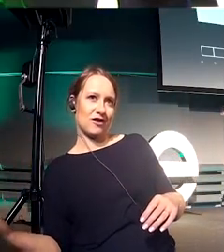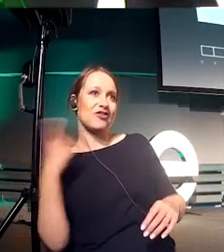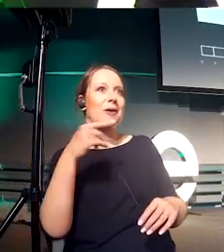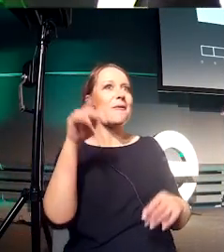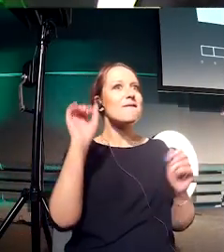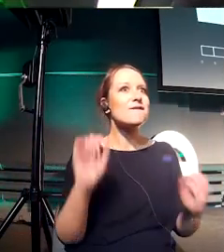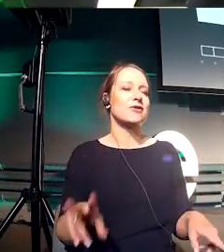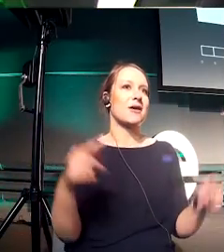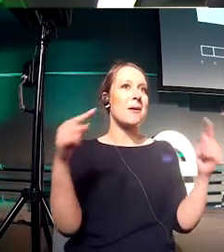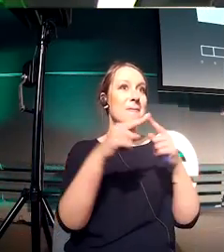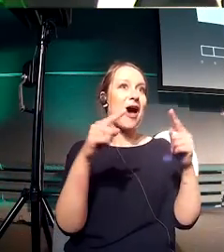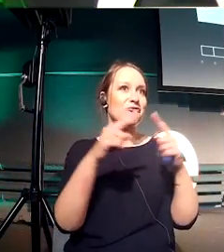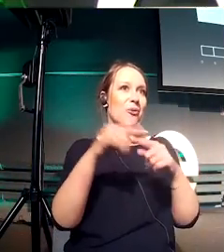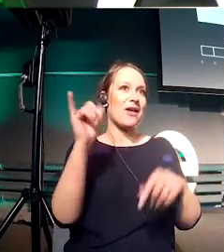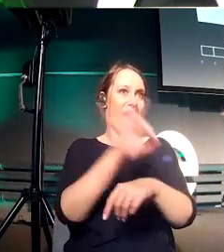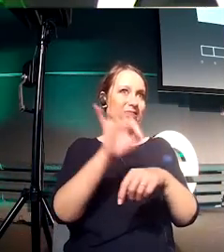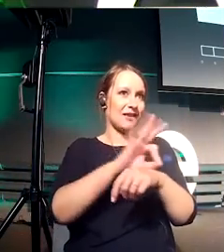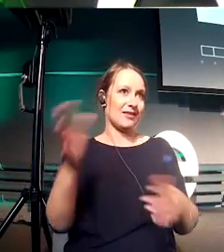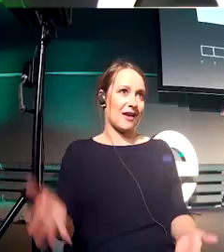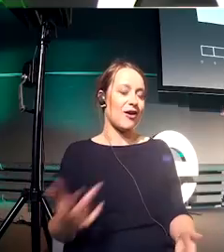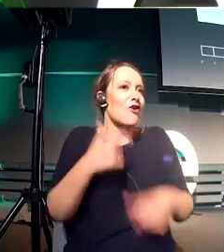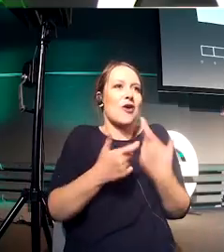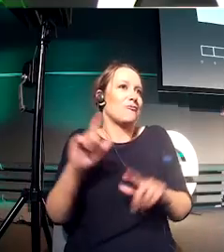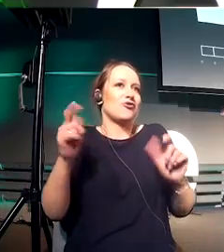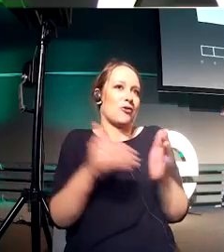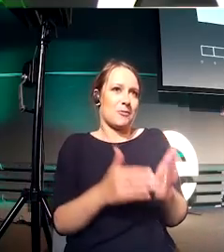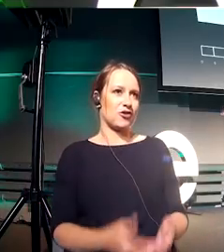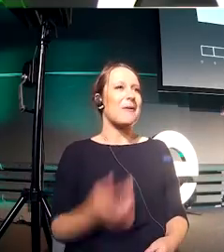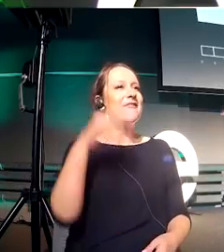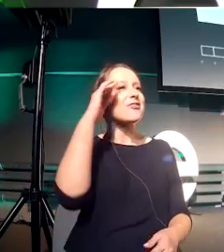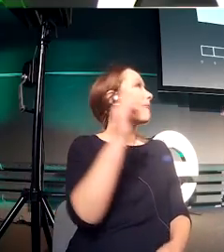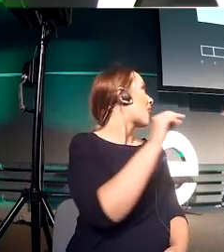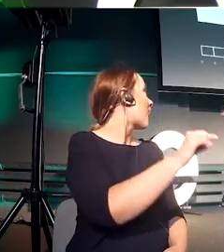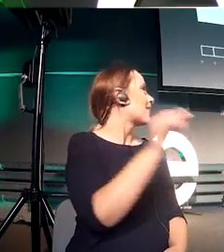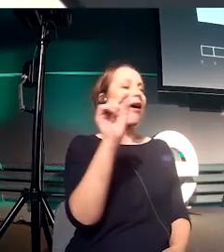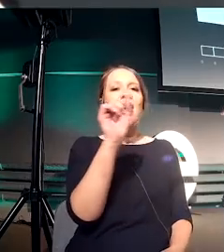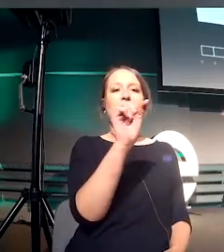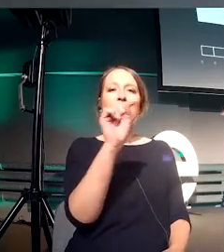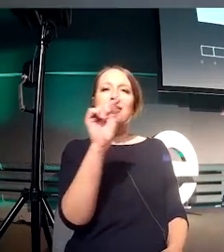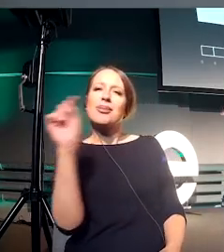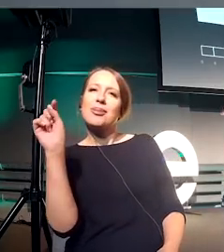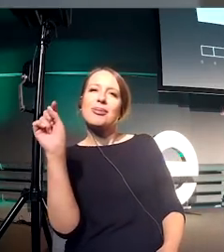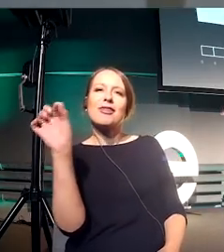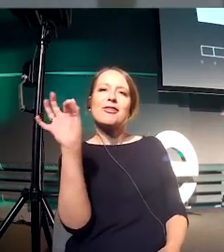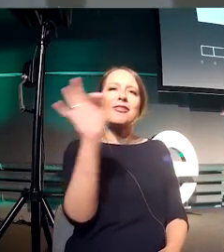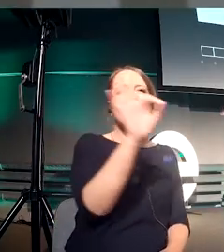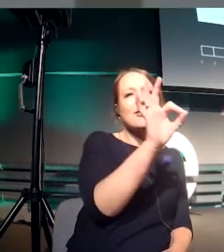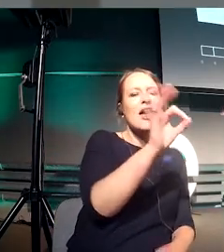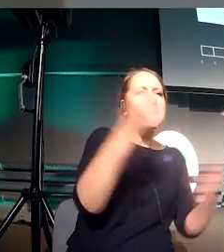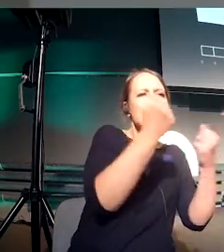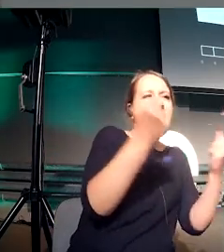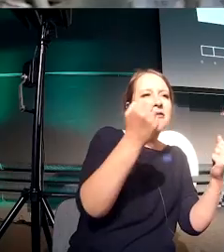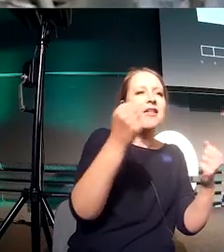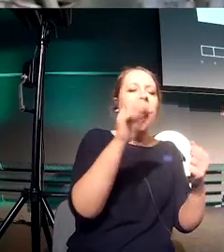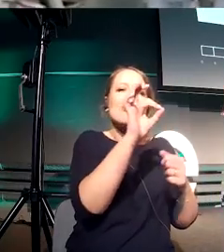We'll move it a little bit left, a little bit darker, a little bit lighter. We'll multiply by 10s or 20s, we'll do like 0,